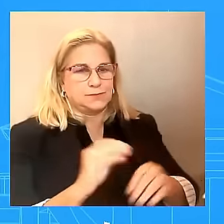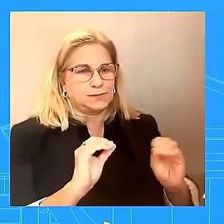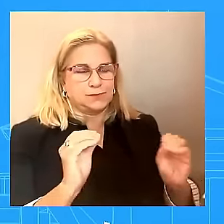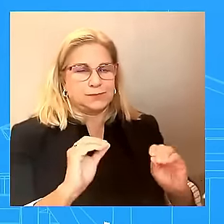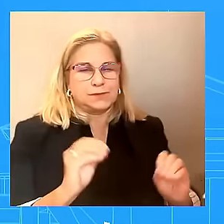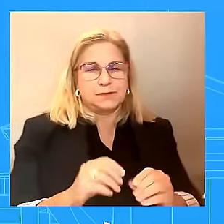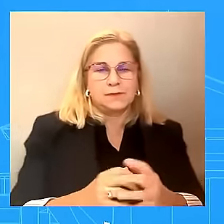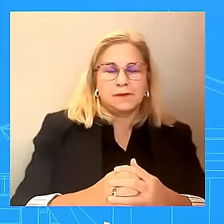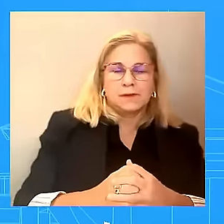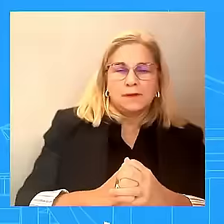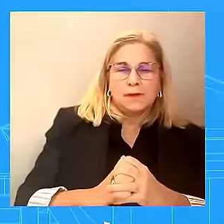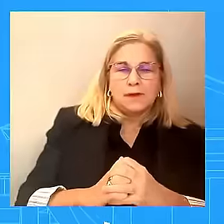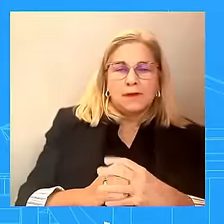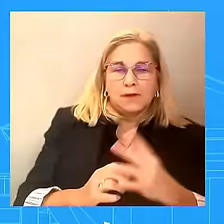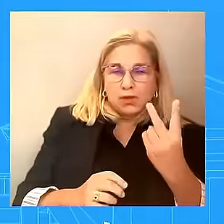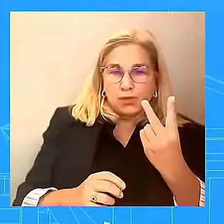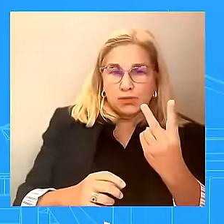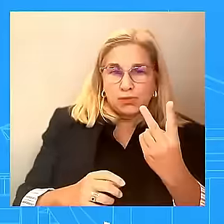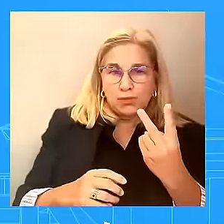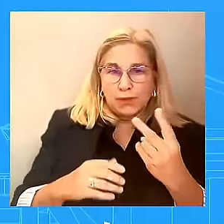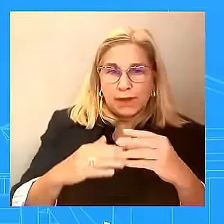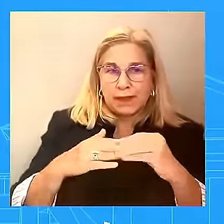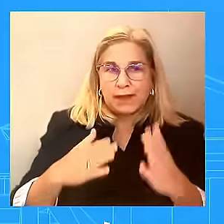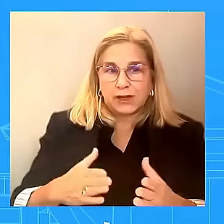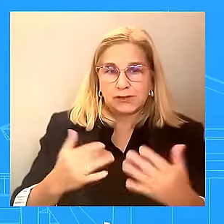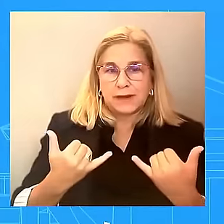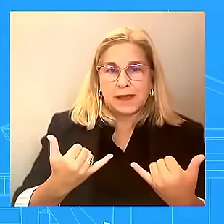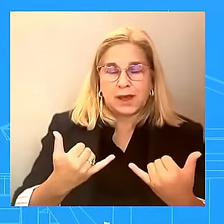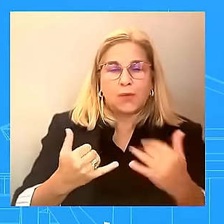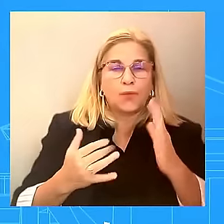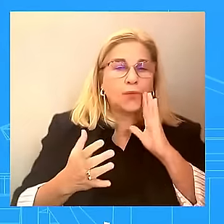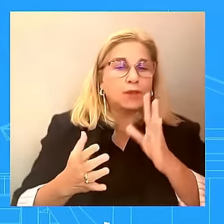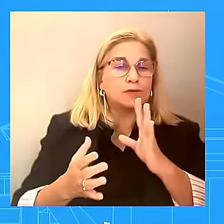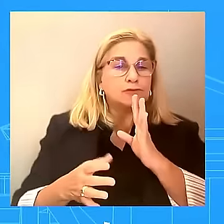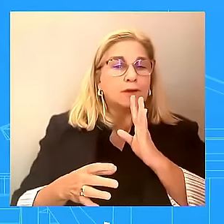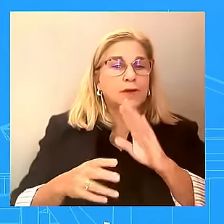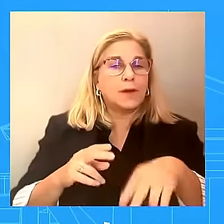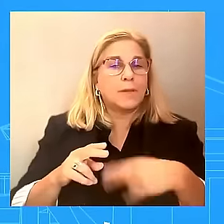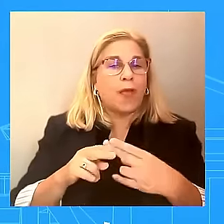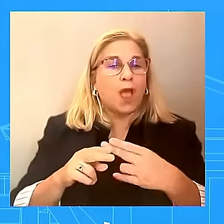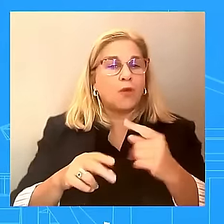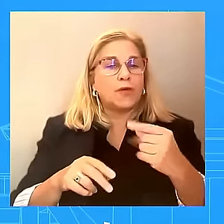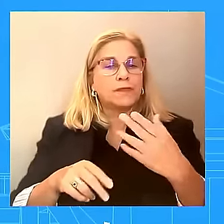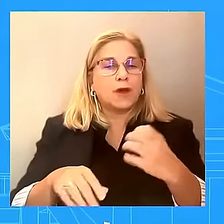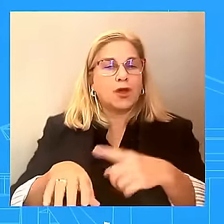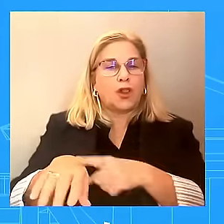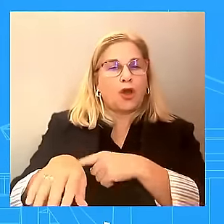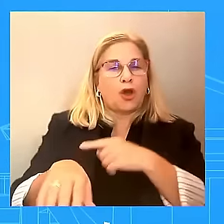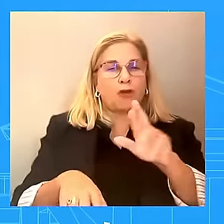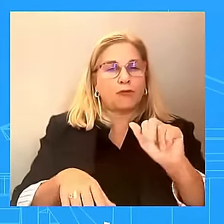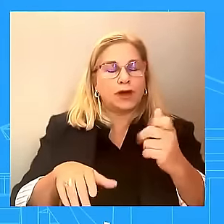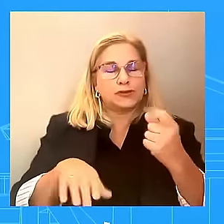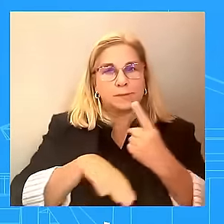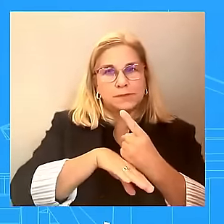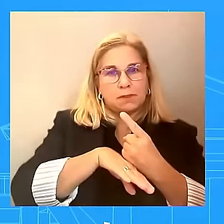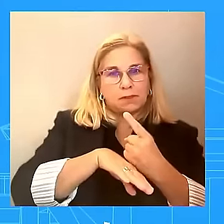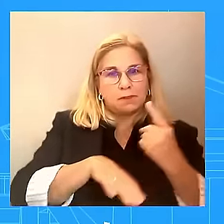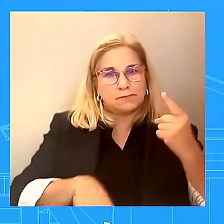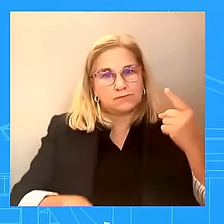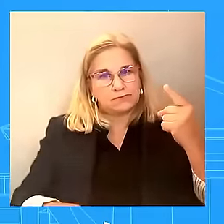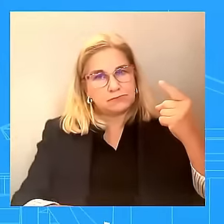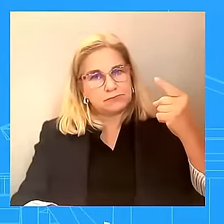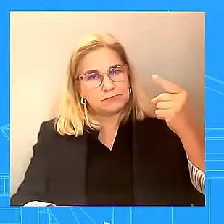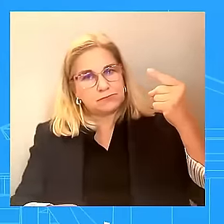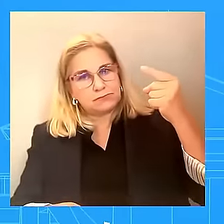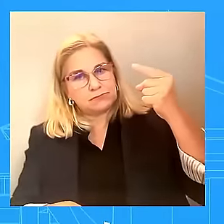use of long-range missiles into Russia. Do you know if the President has any openness to changing